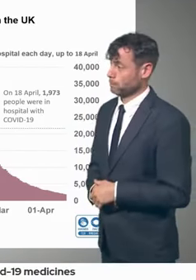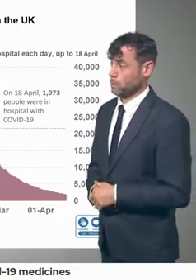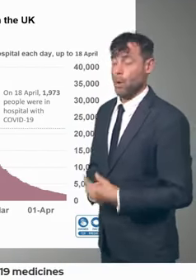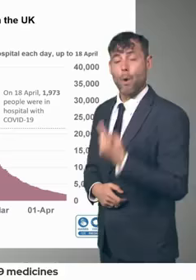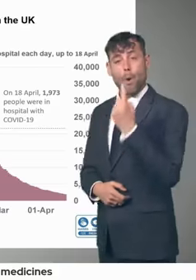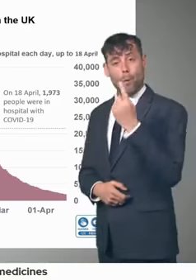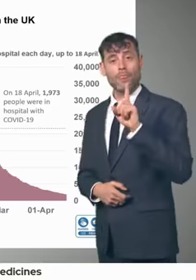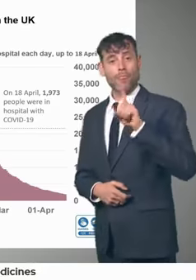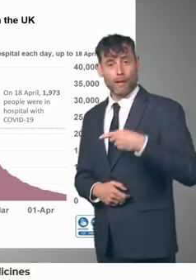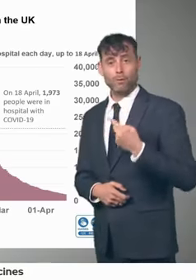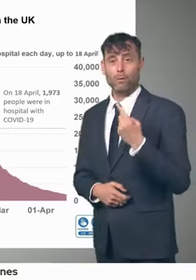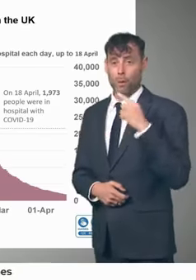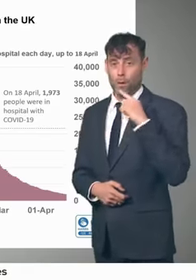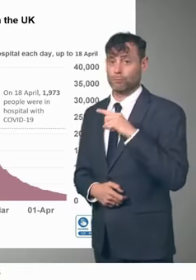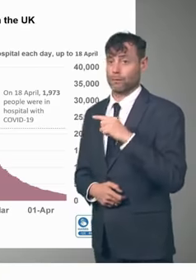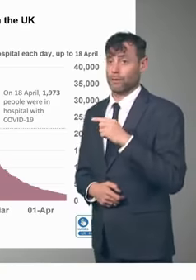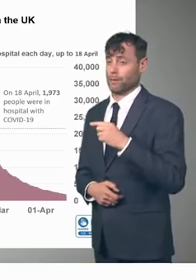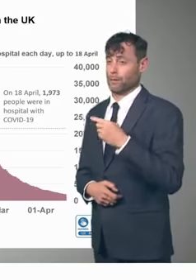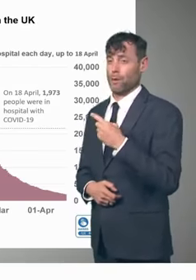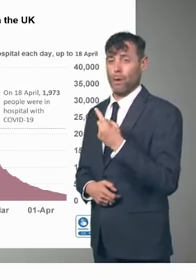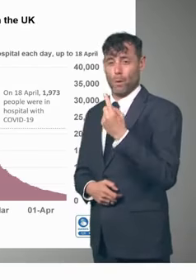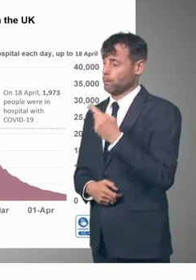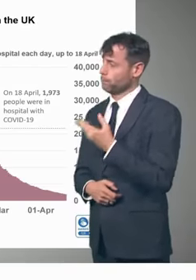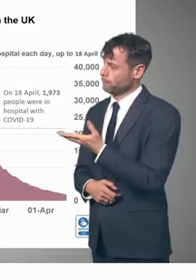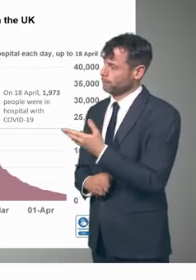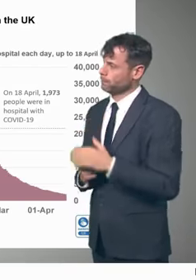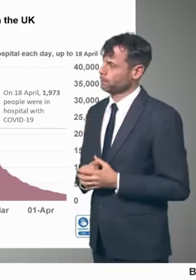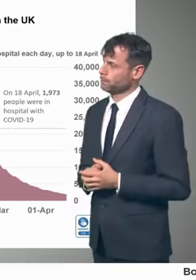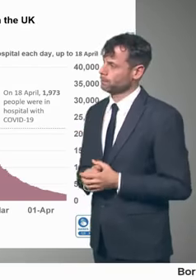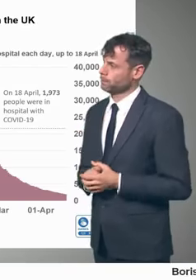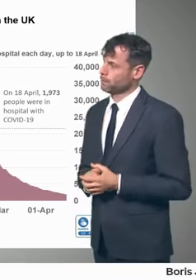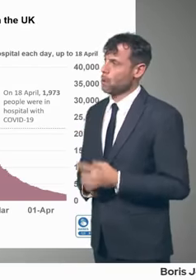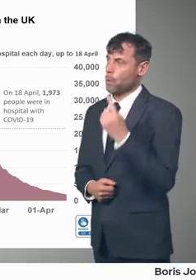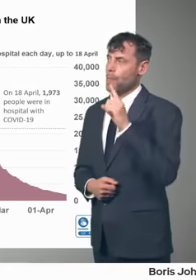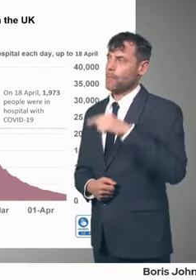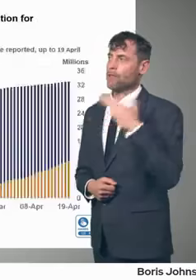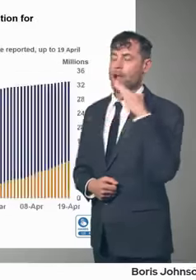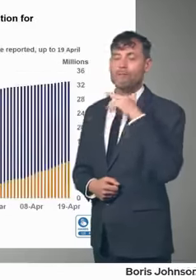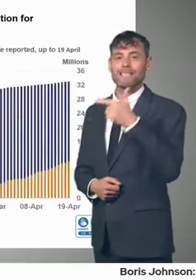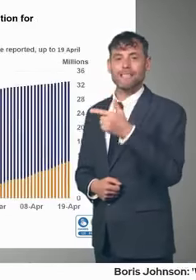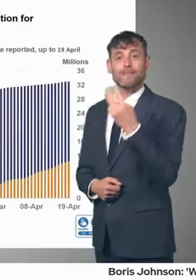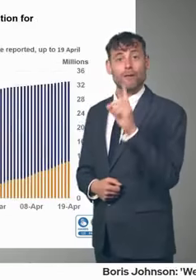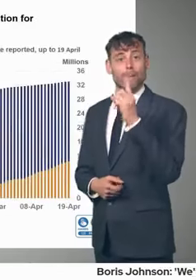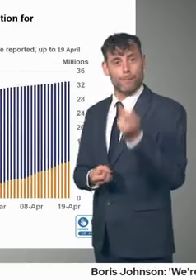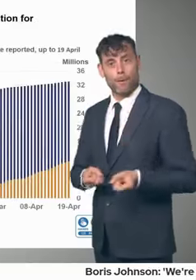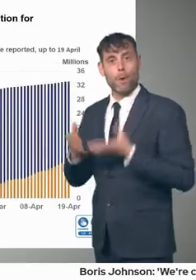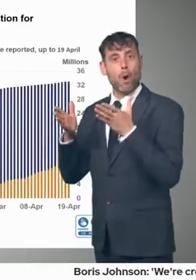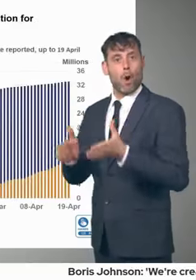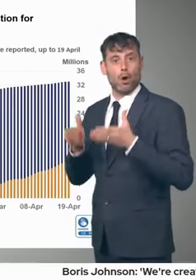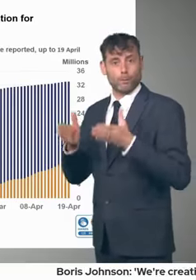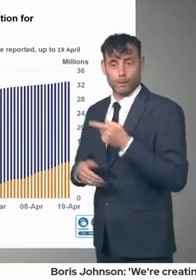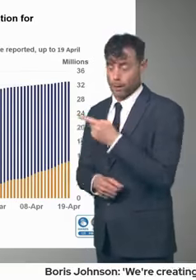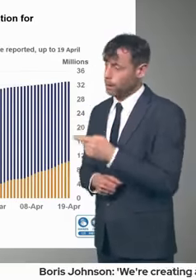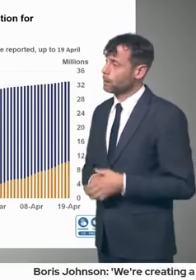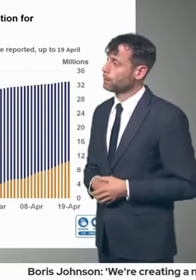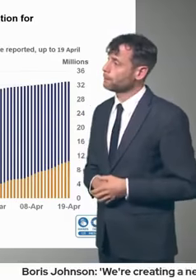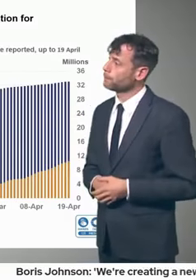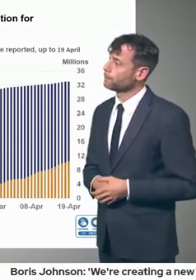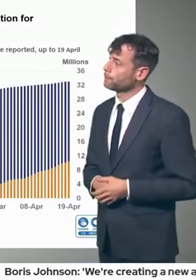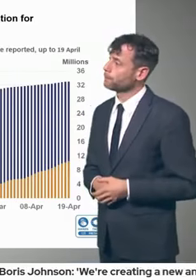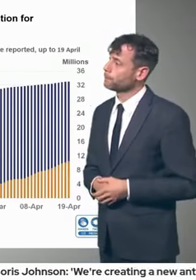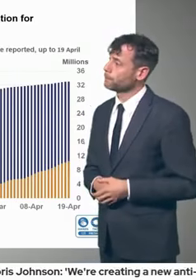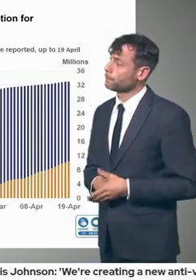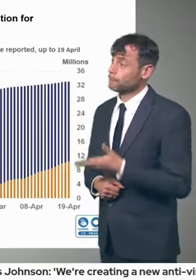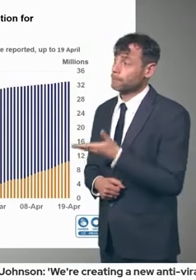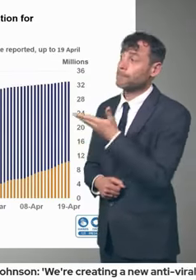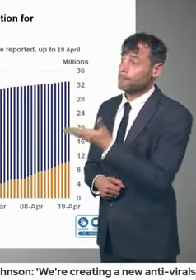were in hospital with COVID-19. And if you move to the next slide, please, which I haven't had the joy of saying yet, the number of people who